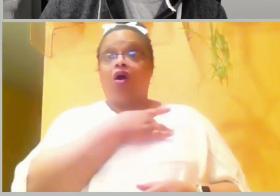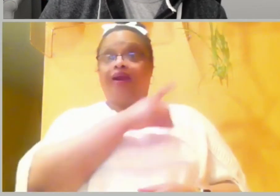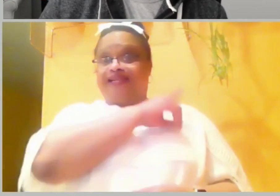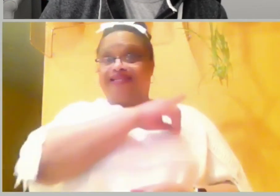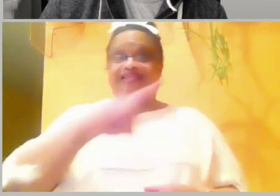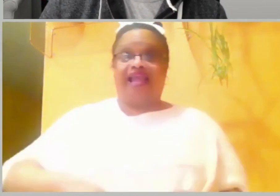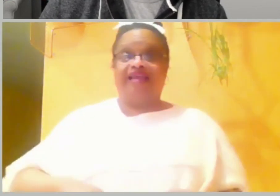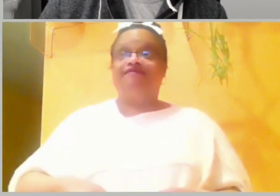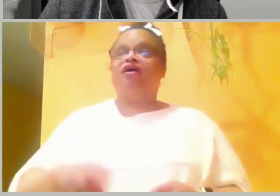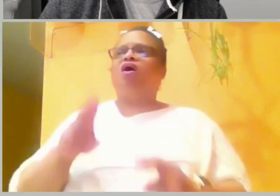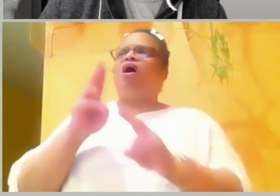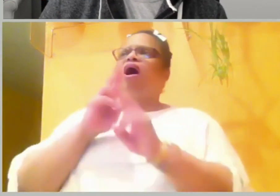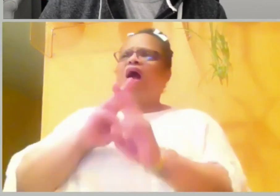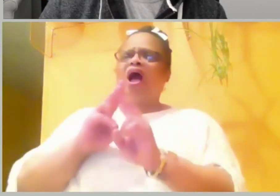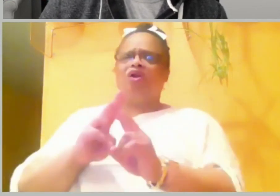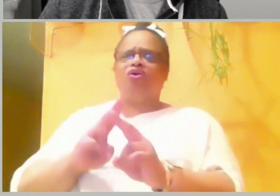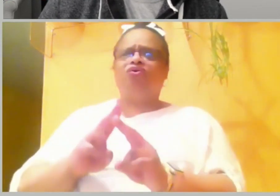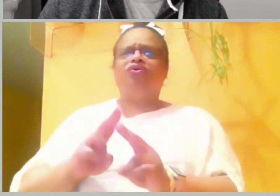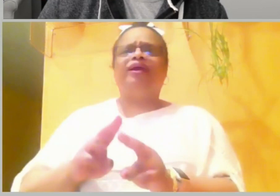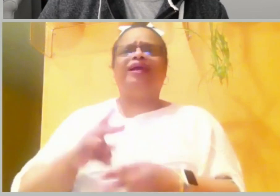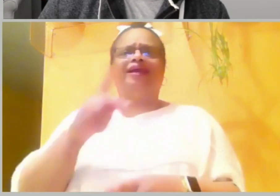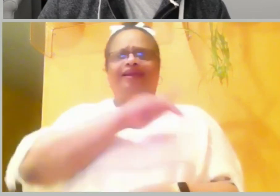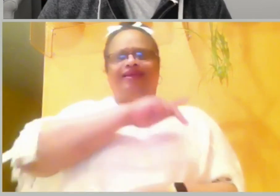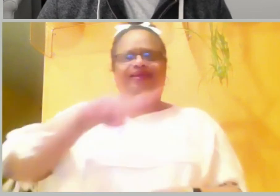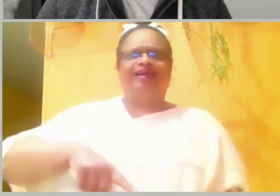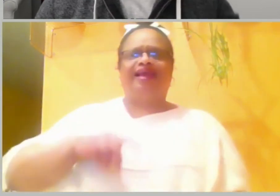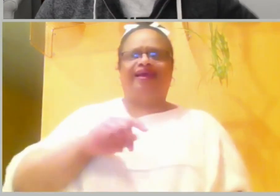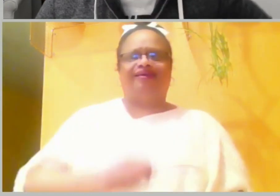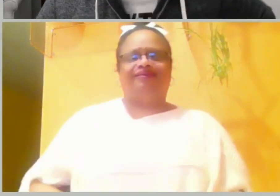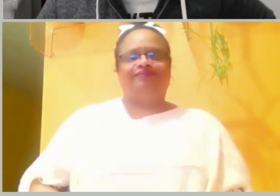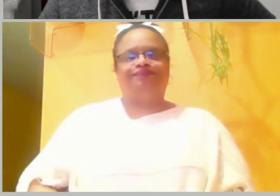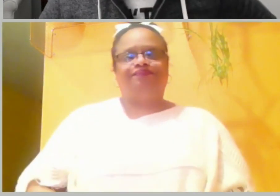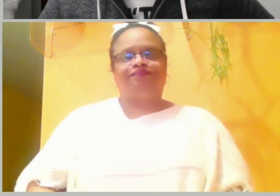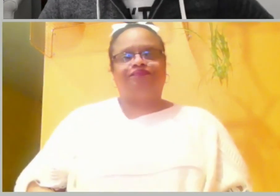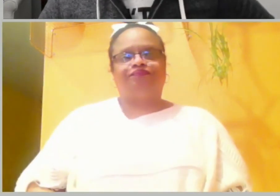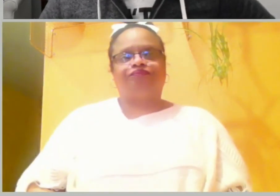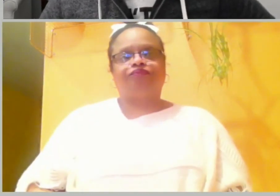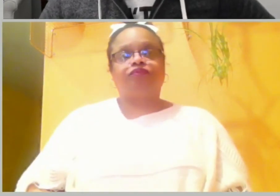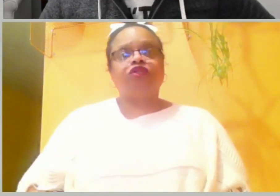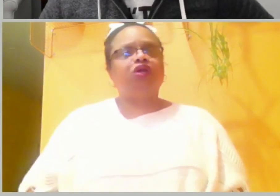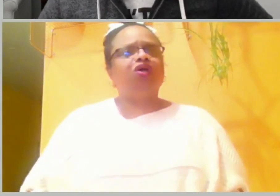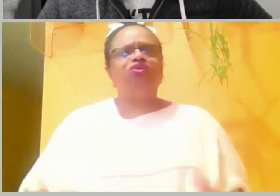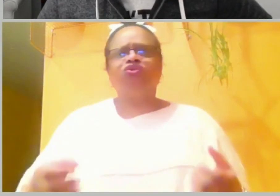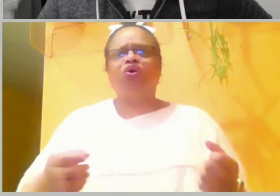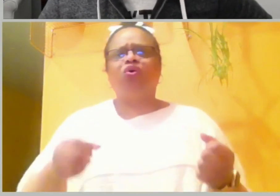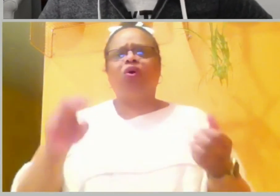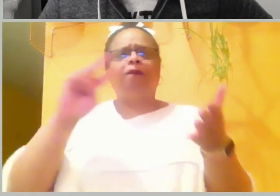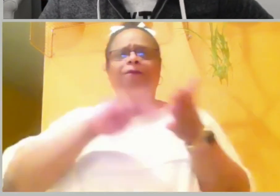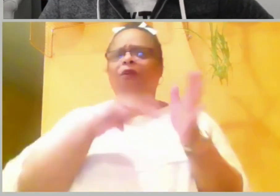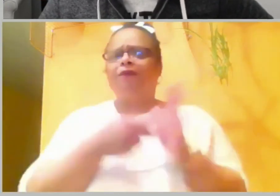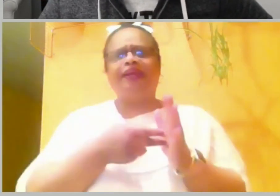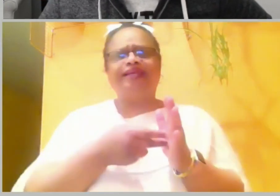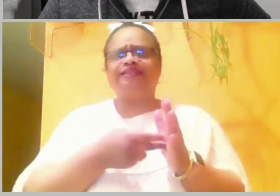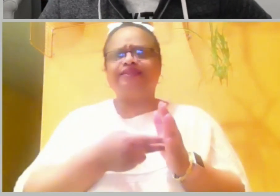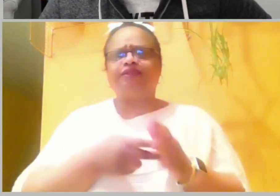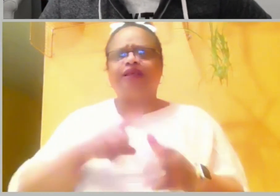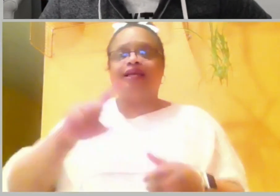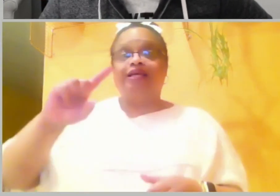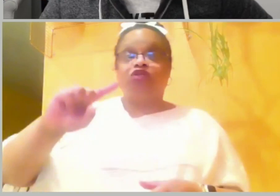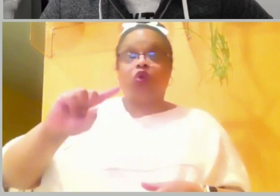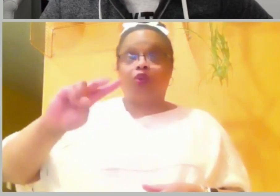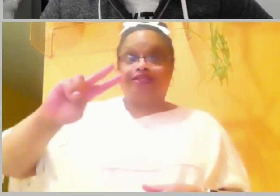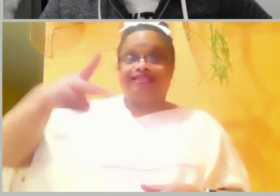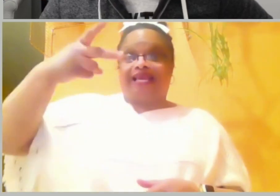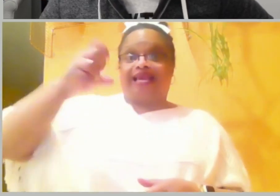king of Israel and his son. The main purpose of 2 Samuel was to record the reign of King David,